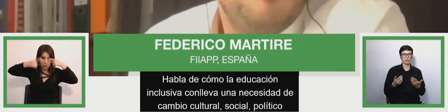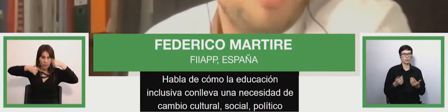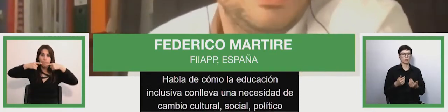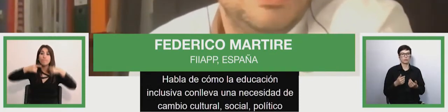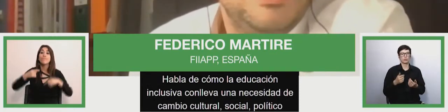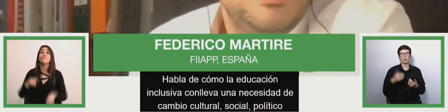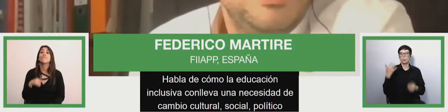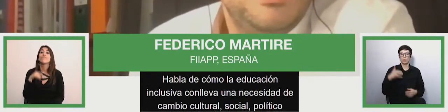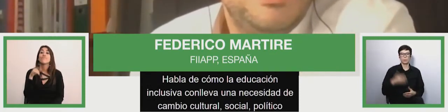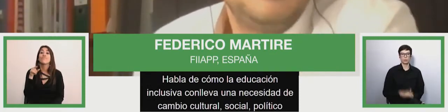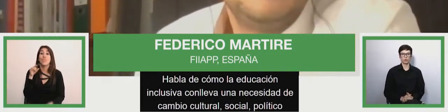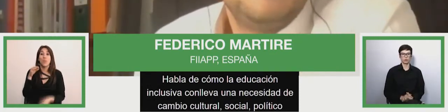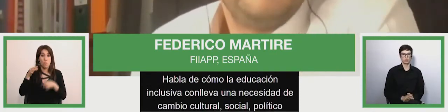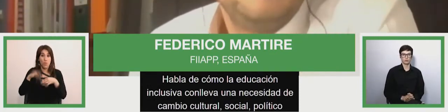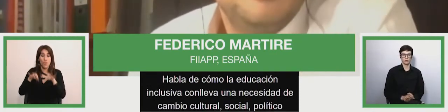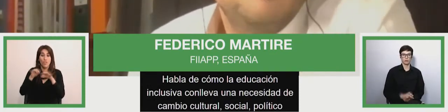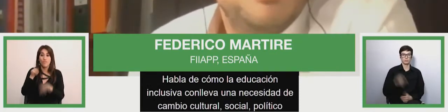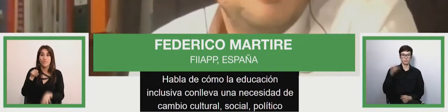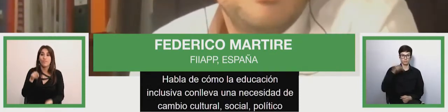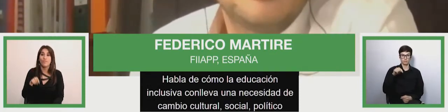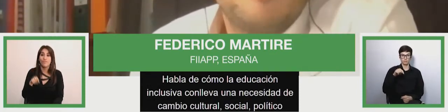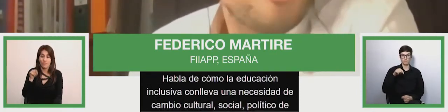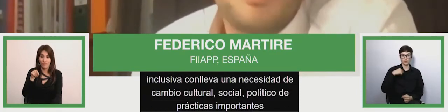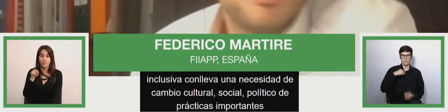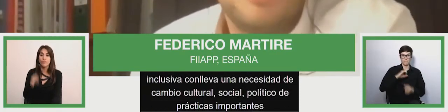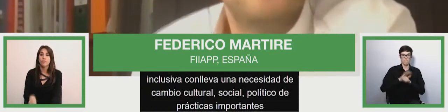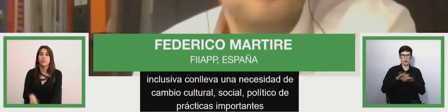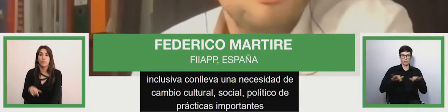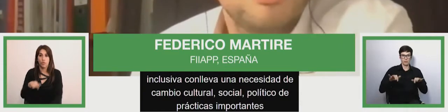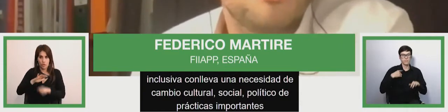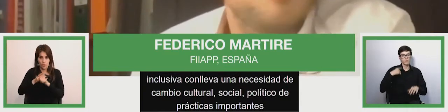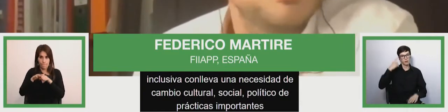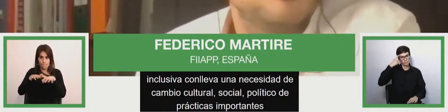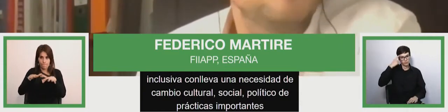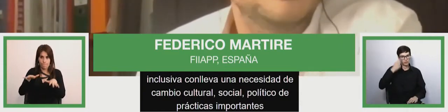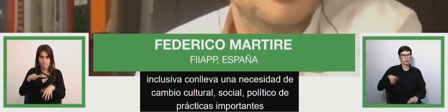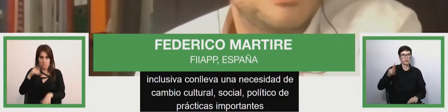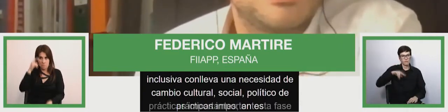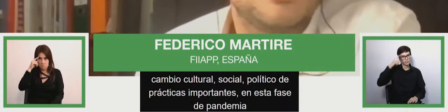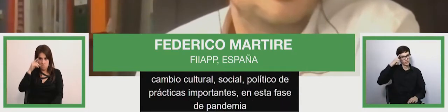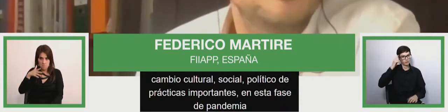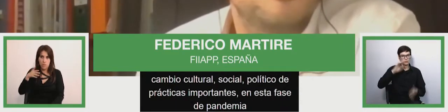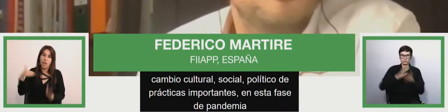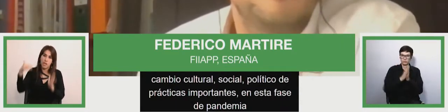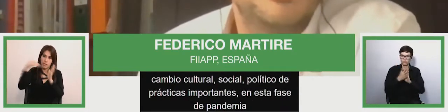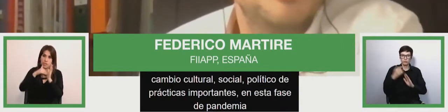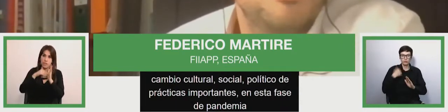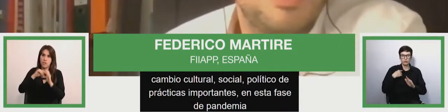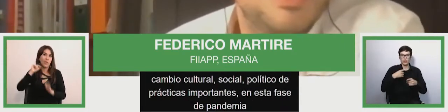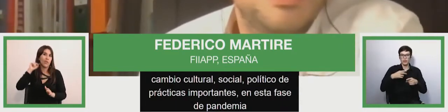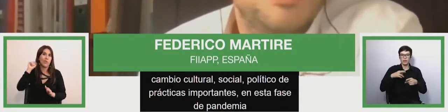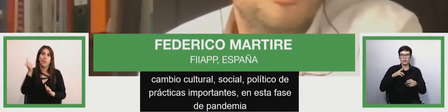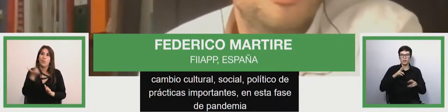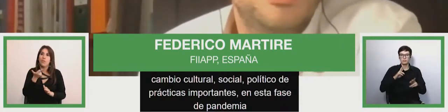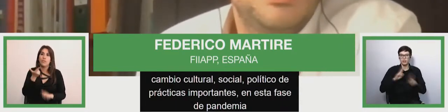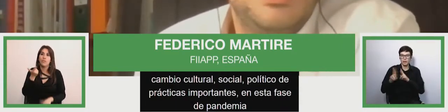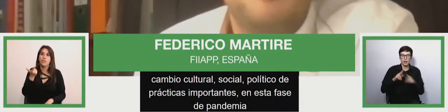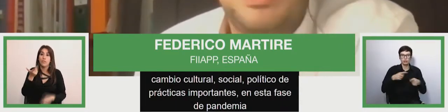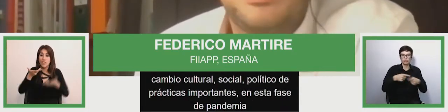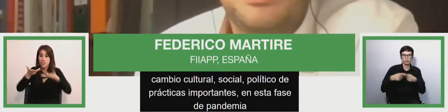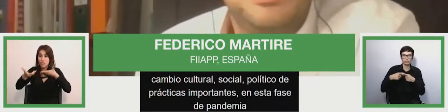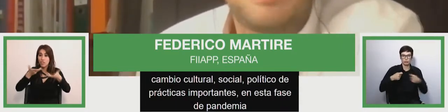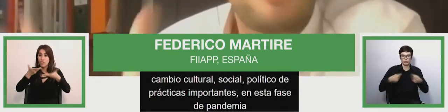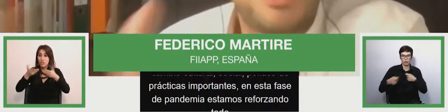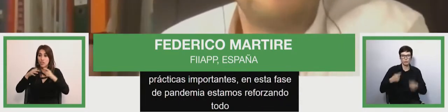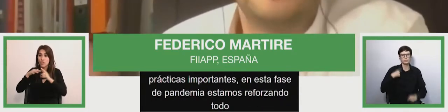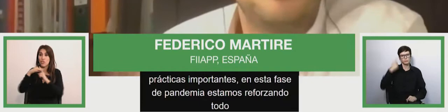so in that sense in that phase of pandemio we're rethinking that we're thinking of the way in which we